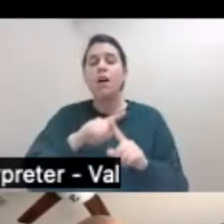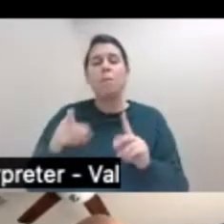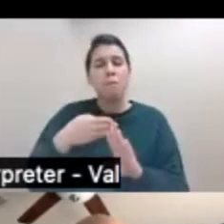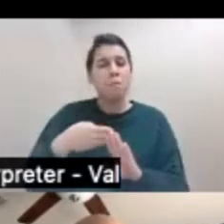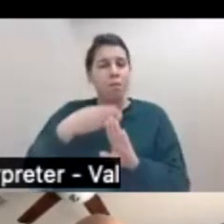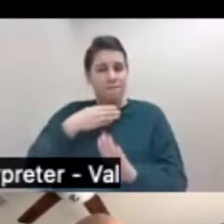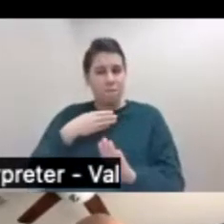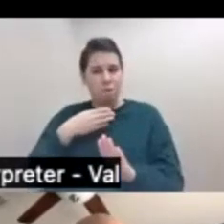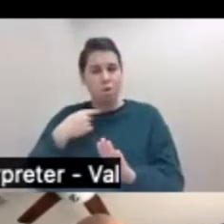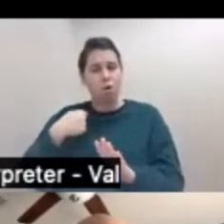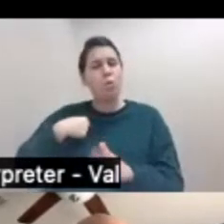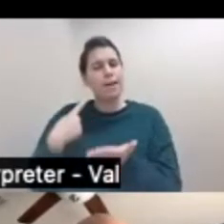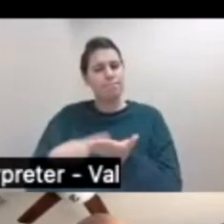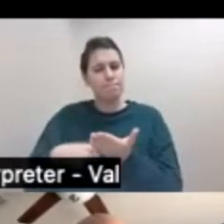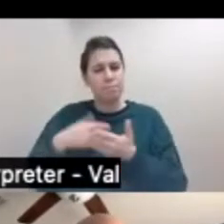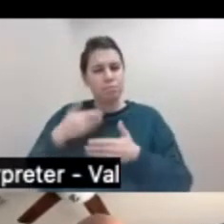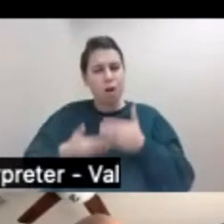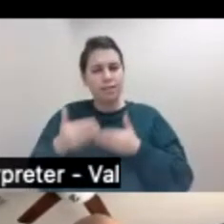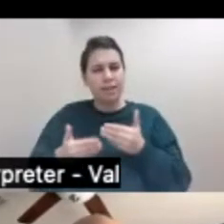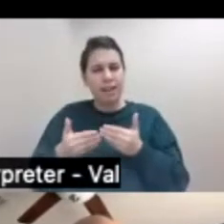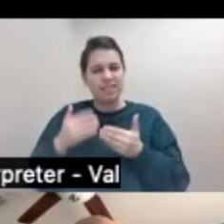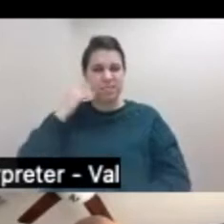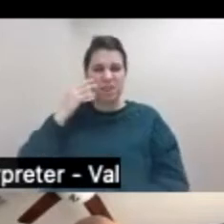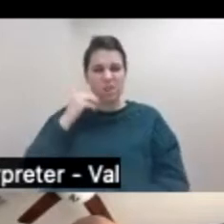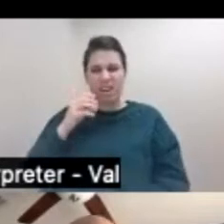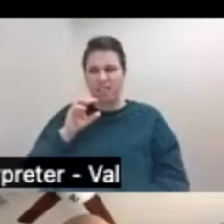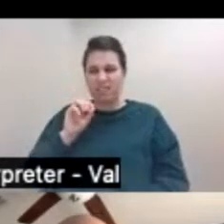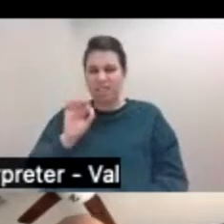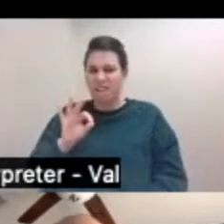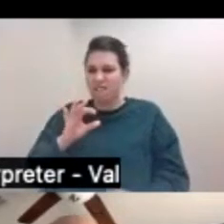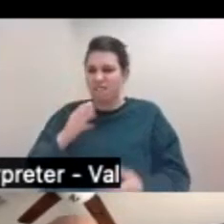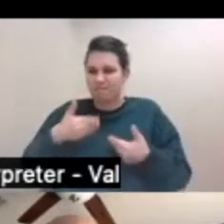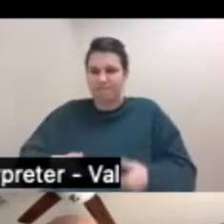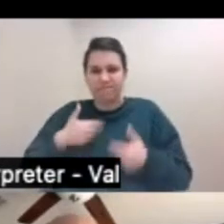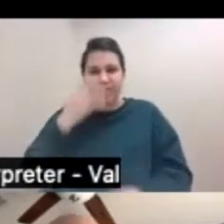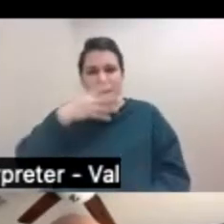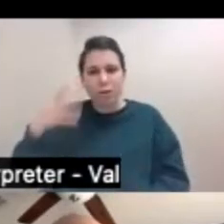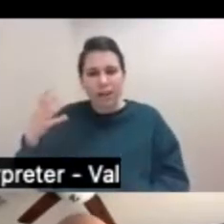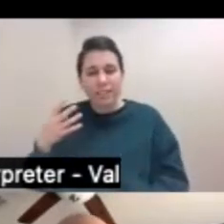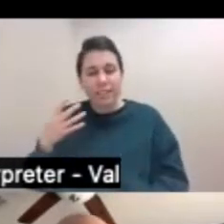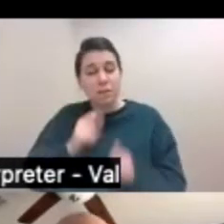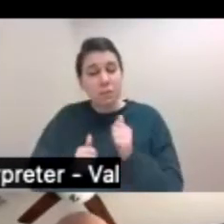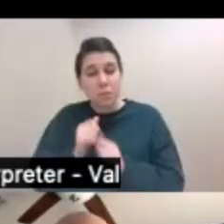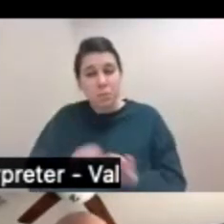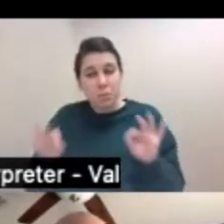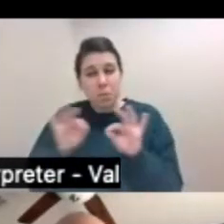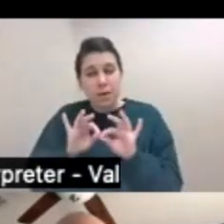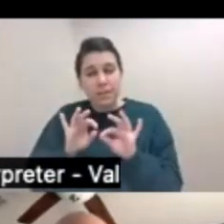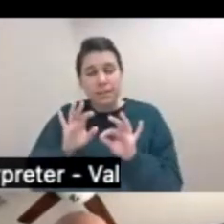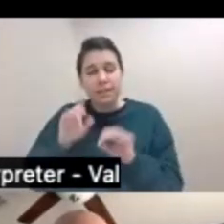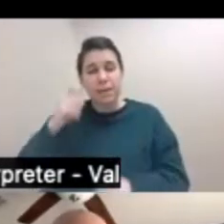the experience of being an immigrant. And the most difficult question that we just need to hold, we don't have answers,